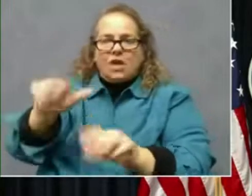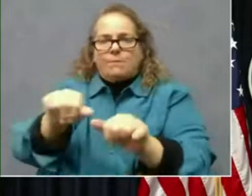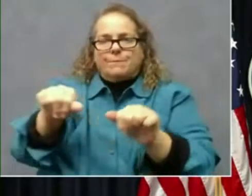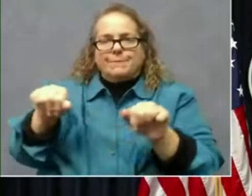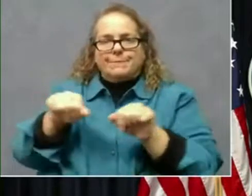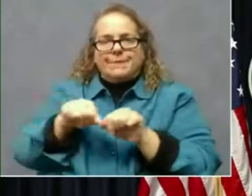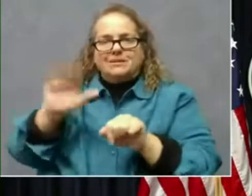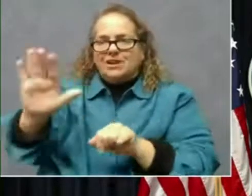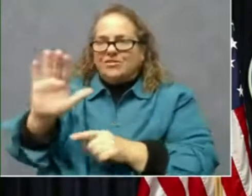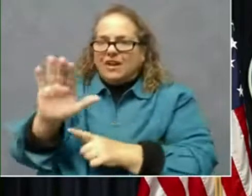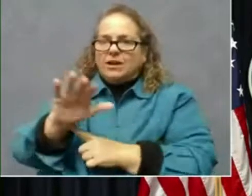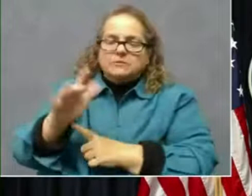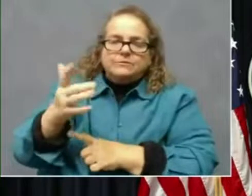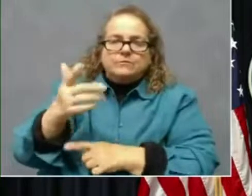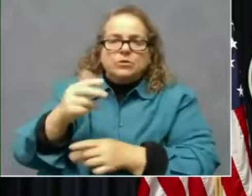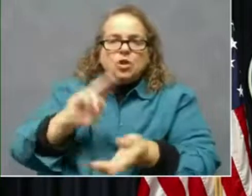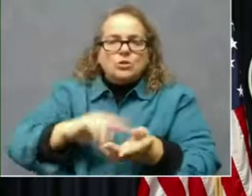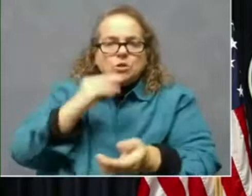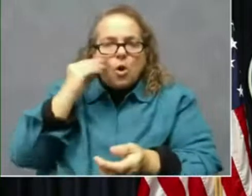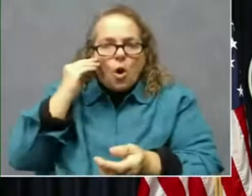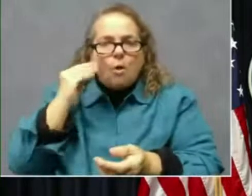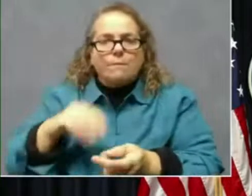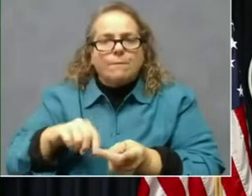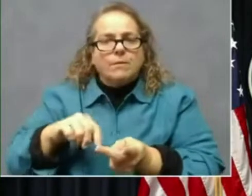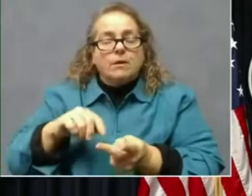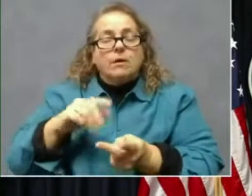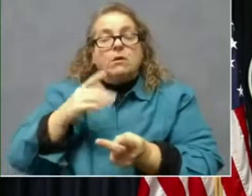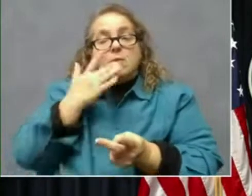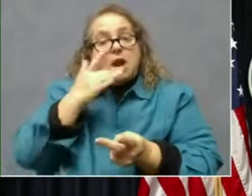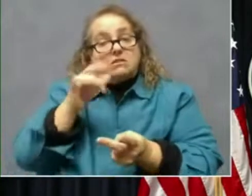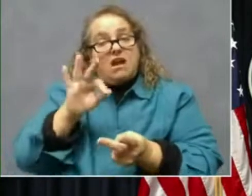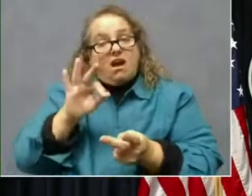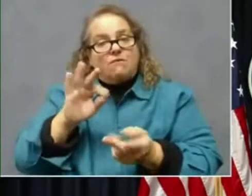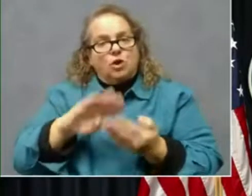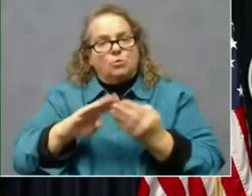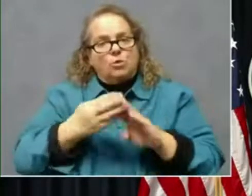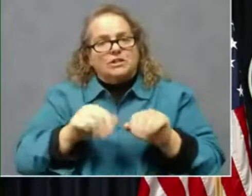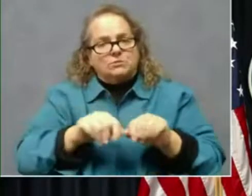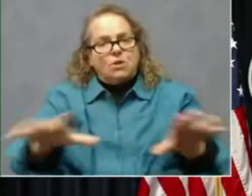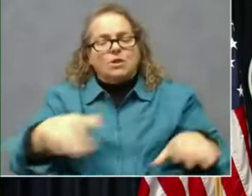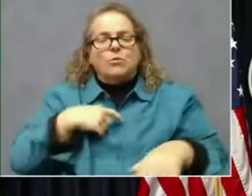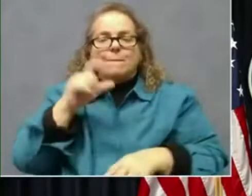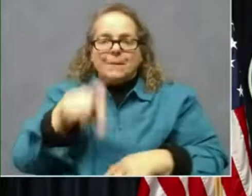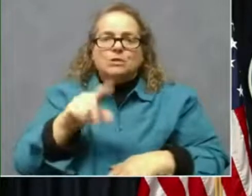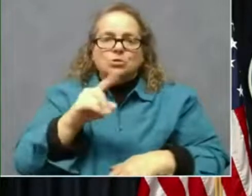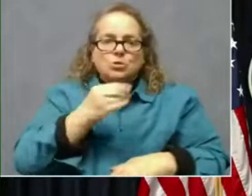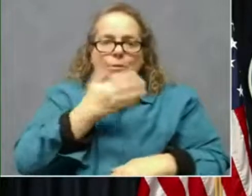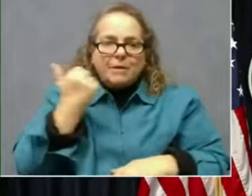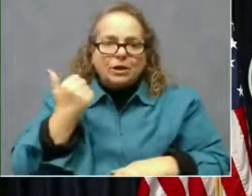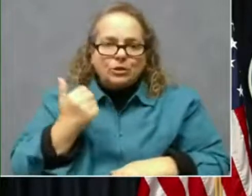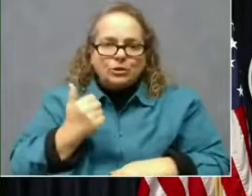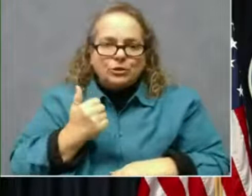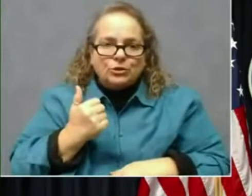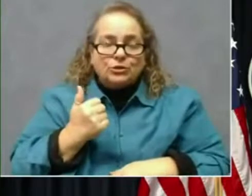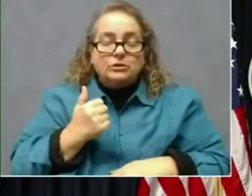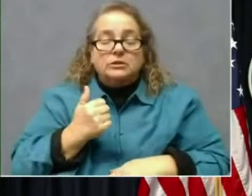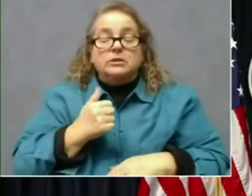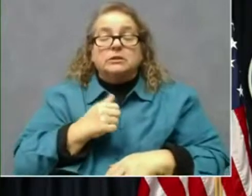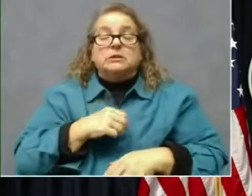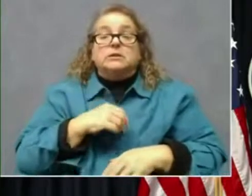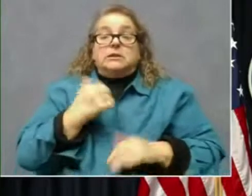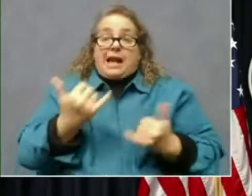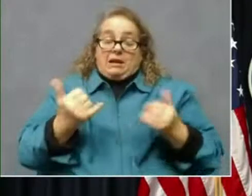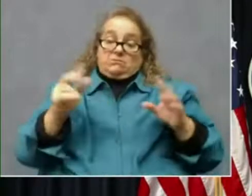We just, we need to do better. And speaking of needing to do better, I think that's a fair way to characterize